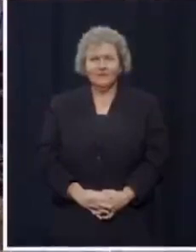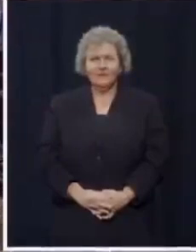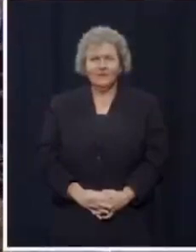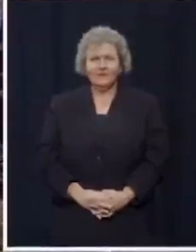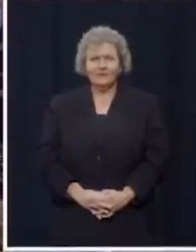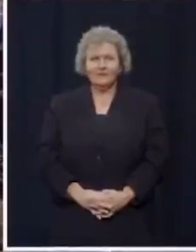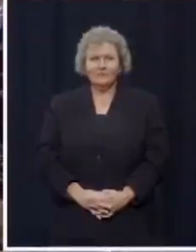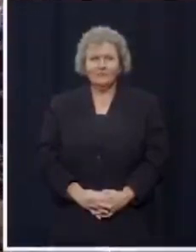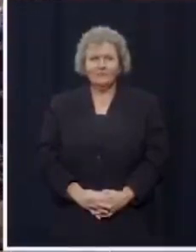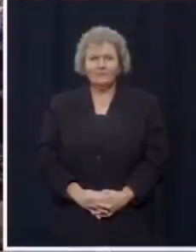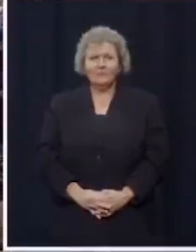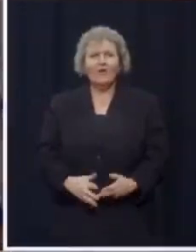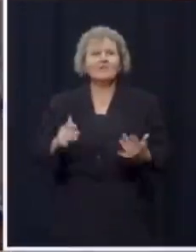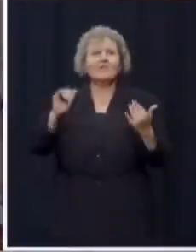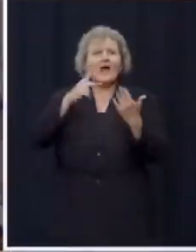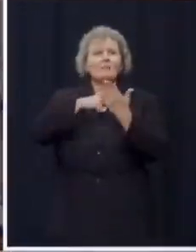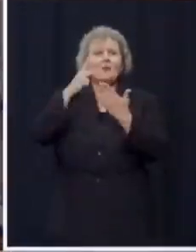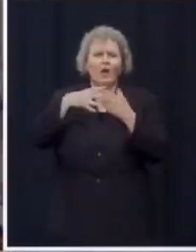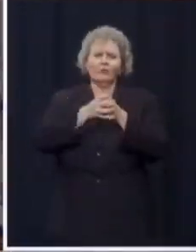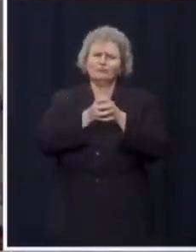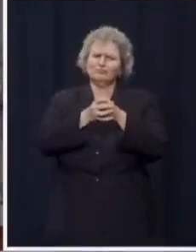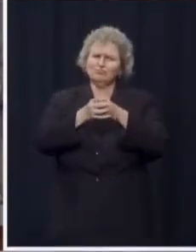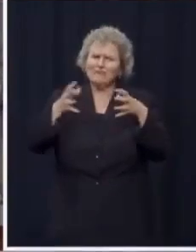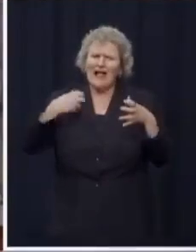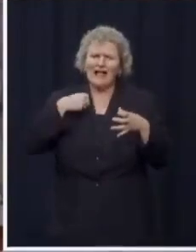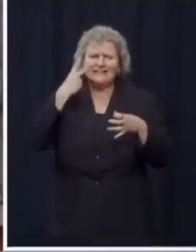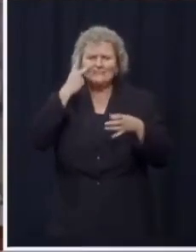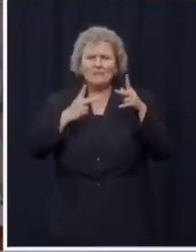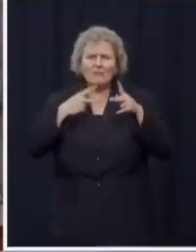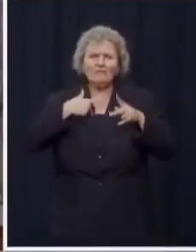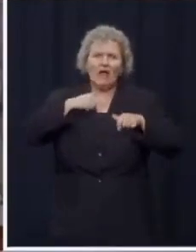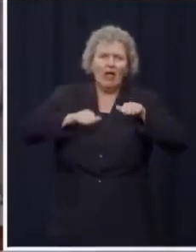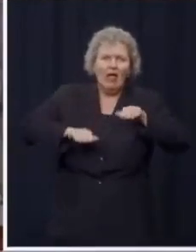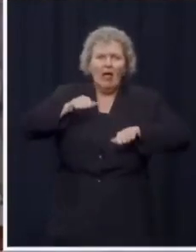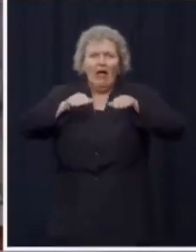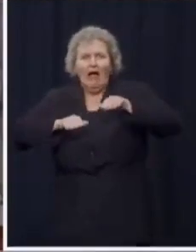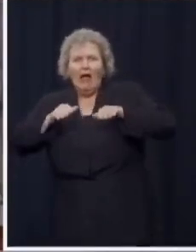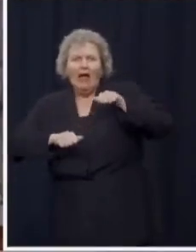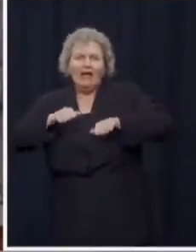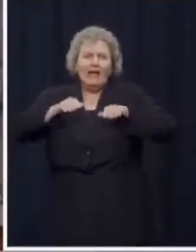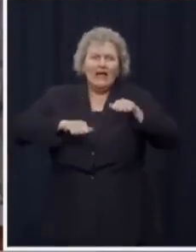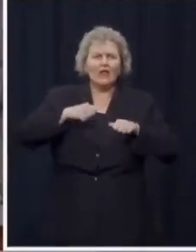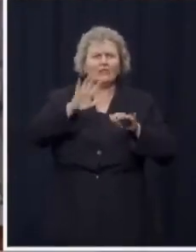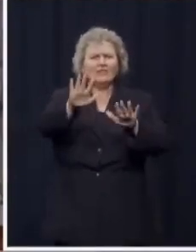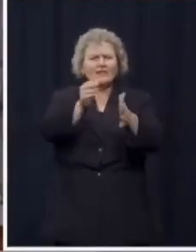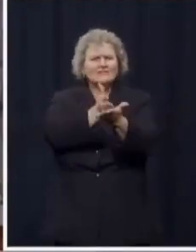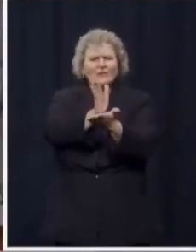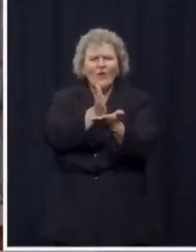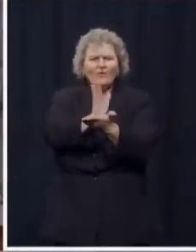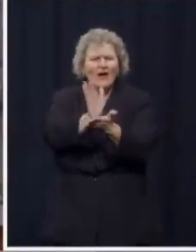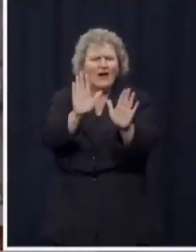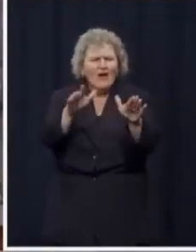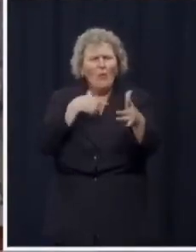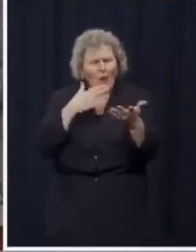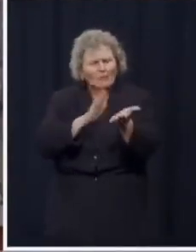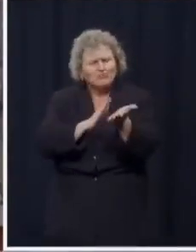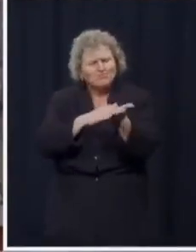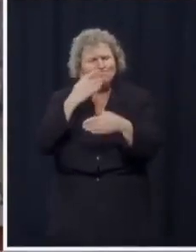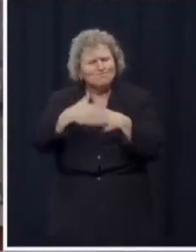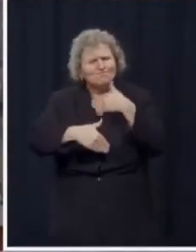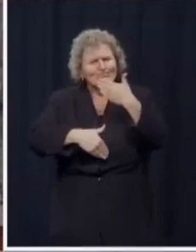I see some things didn't change, some people didn't know if they were supposed to stand up there or not. It's alright. Give me a chance. We'll keep working through this. You see,